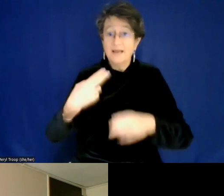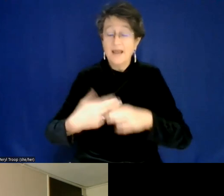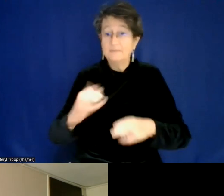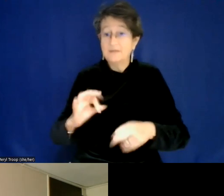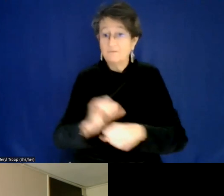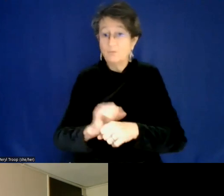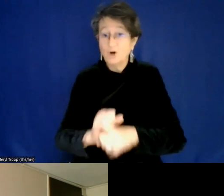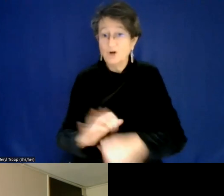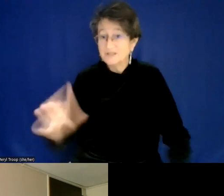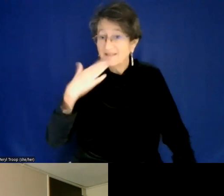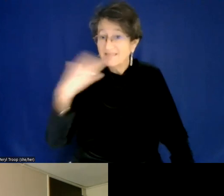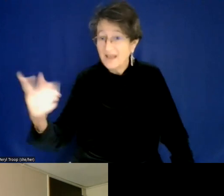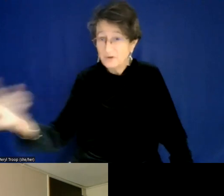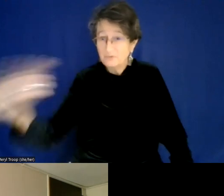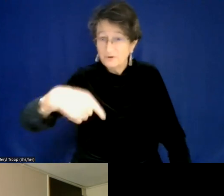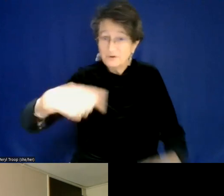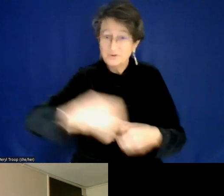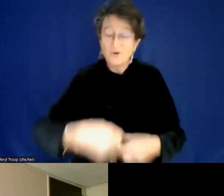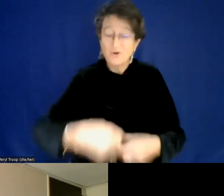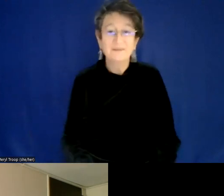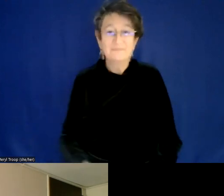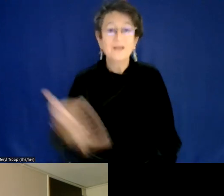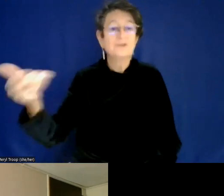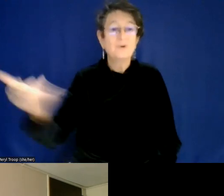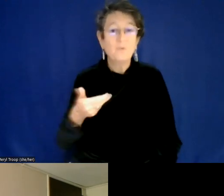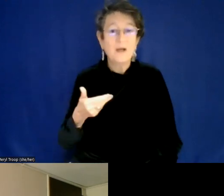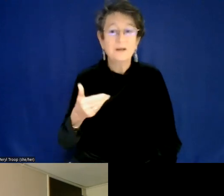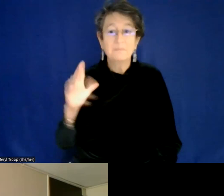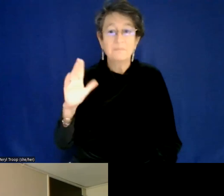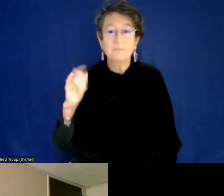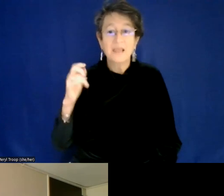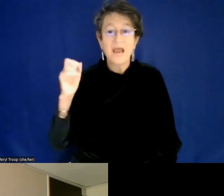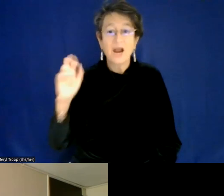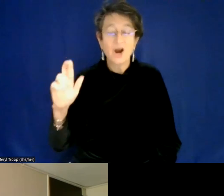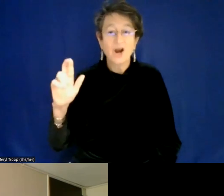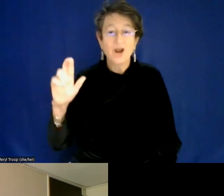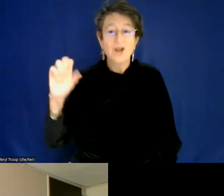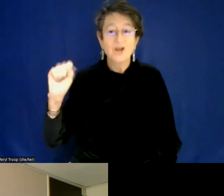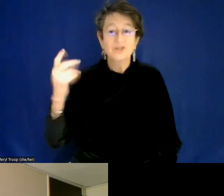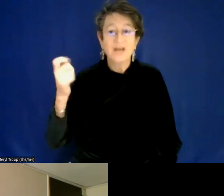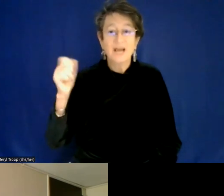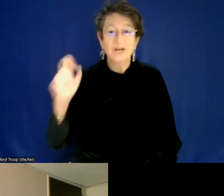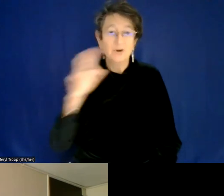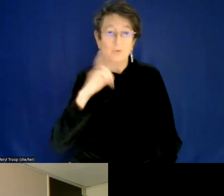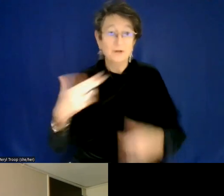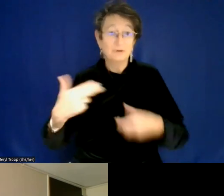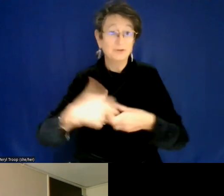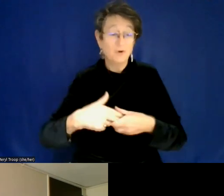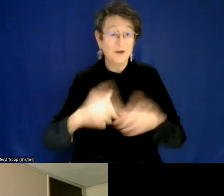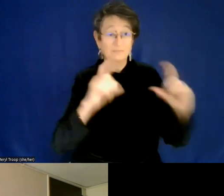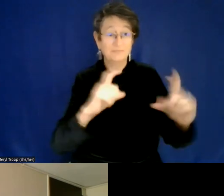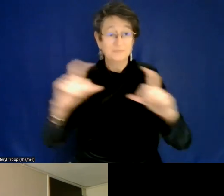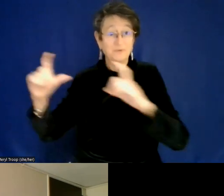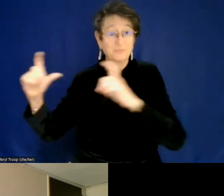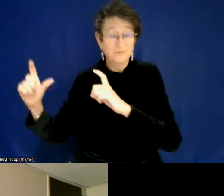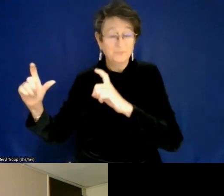Thank you, Larissa. So let me welcome my colleague Blair Schneider to join the Hollywood square screen here.